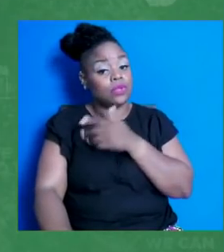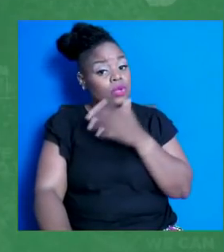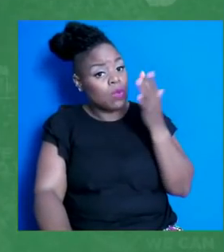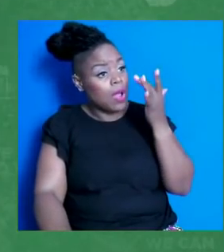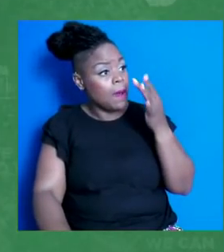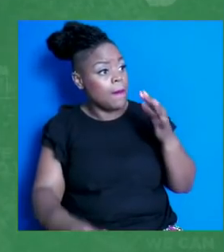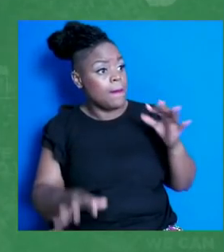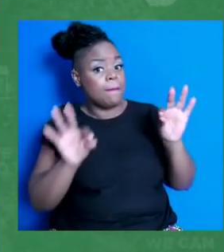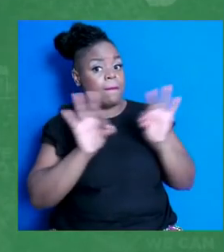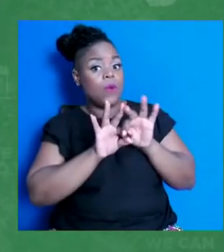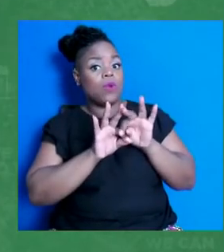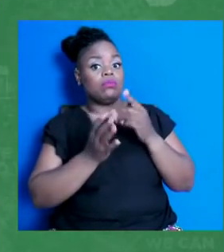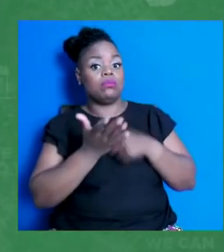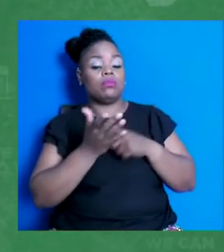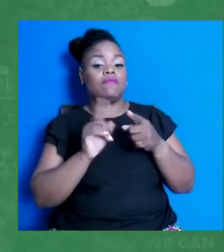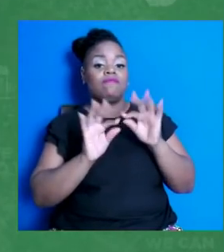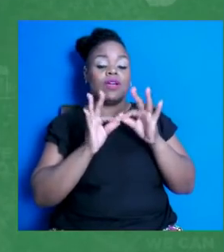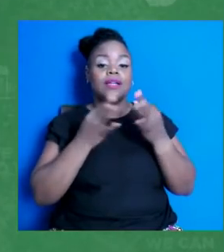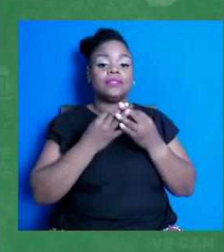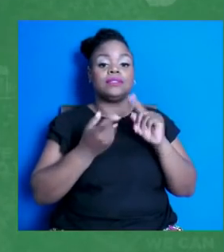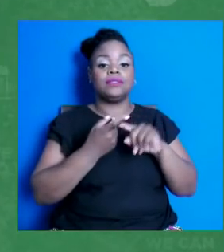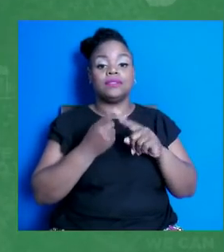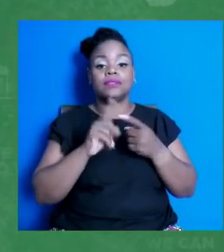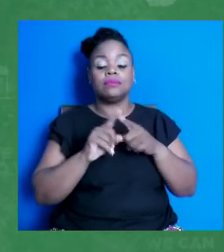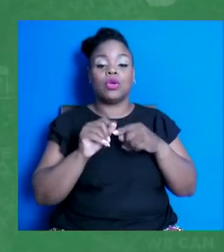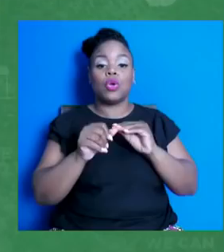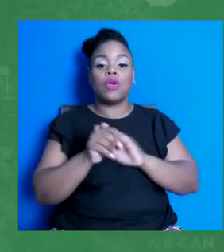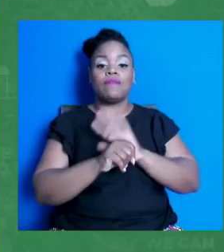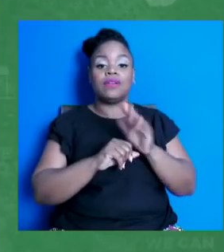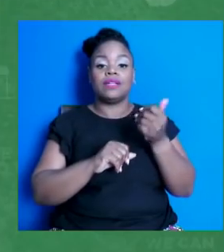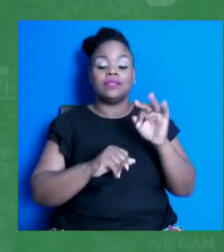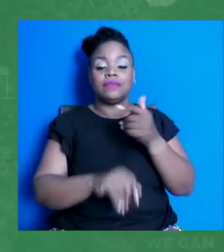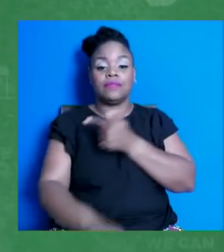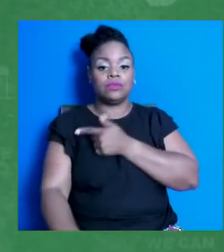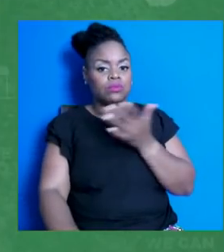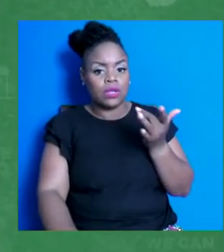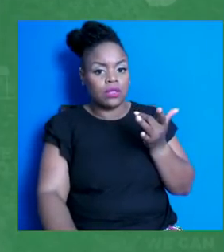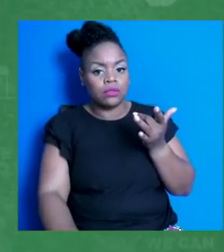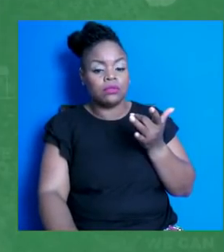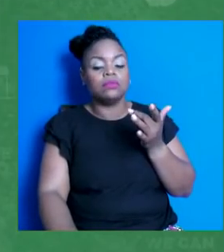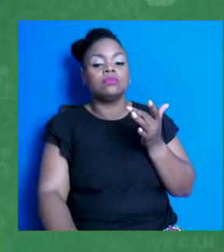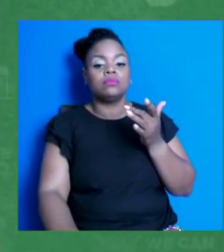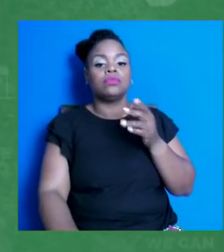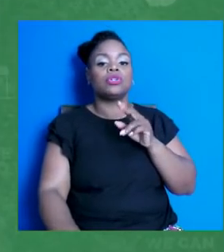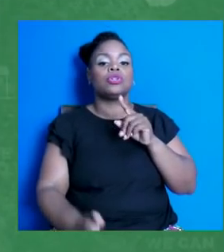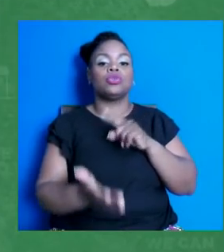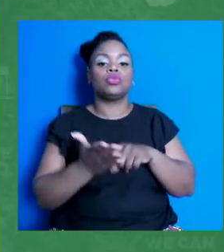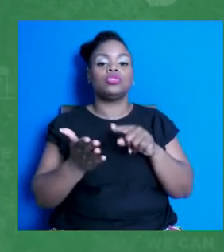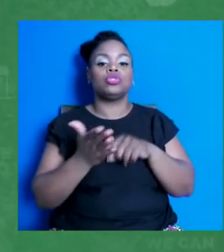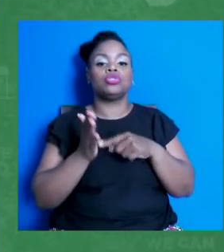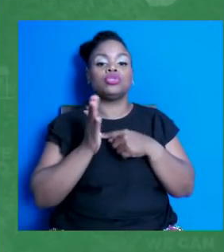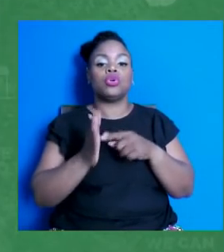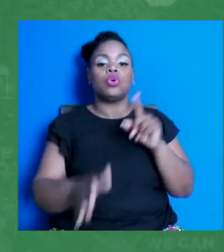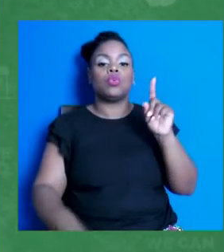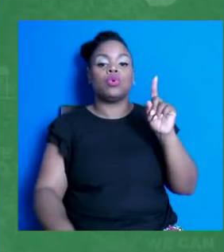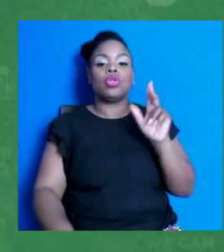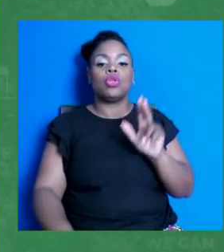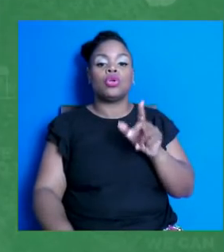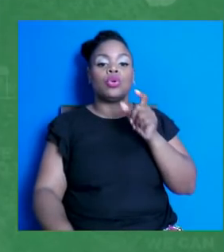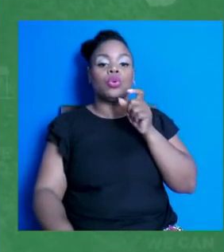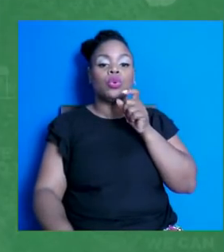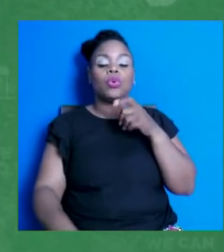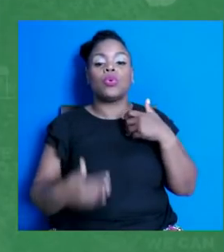the COVID-19 vaccines? So research shows that more than one third of people who did not want to get the vaccine in January 2021